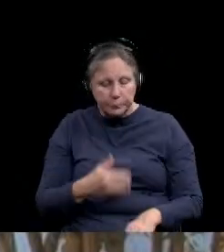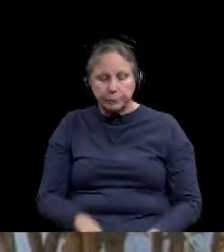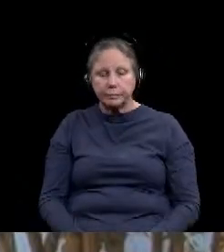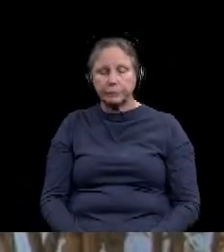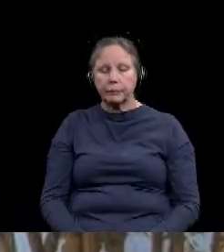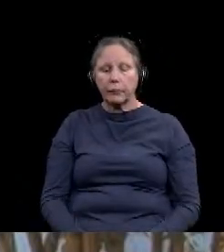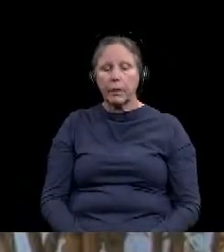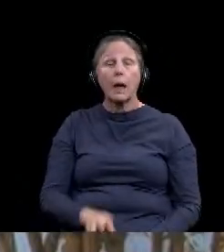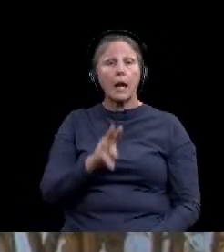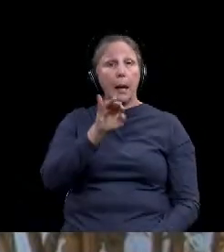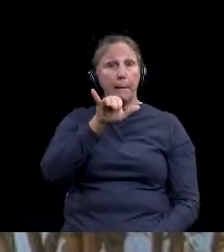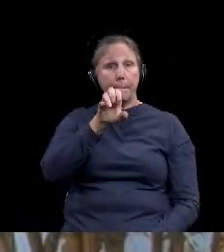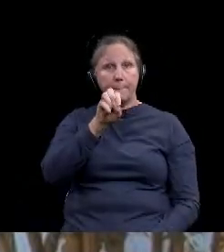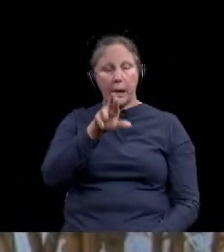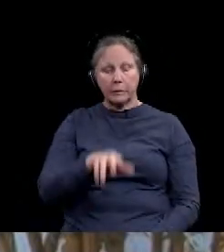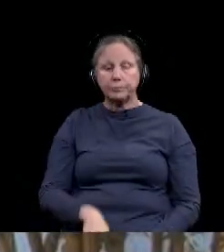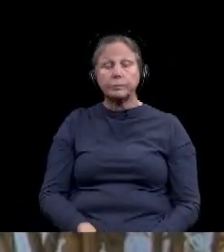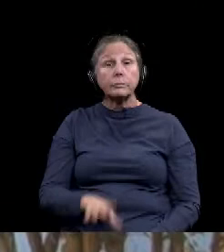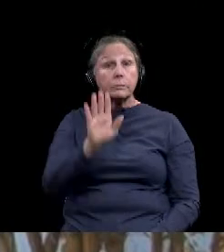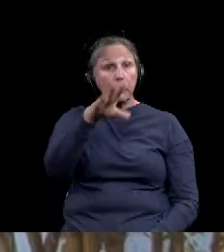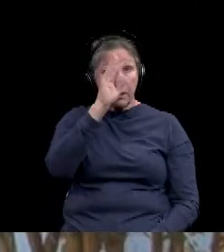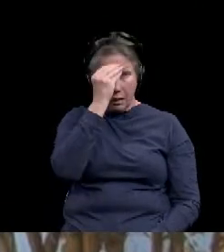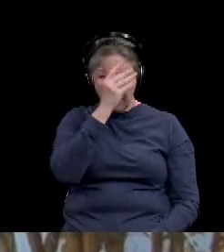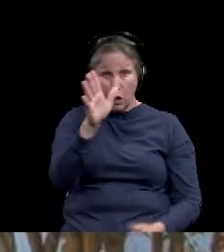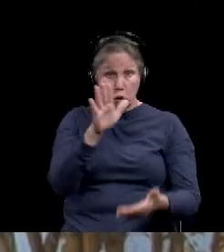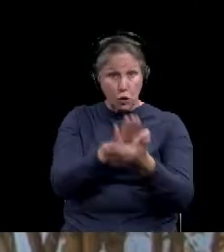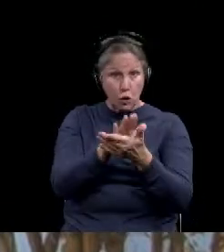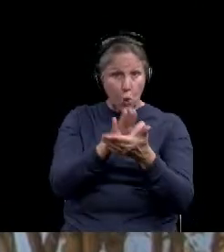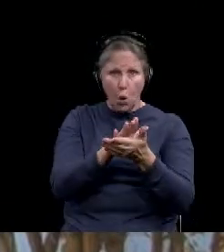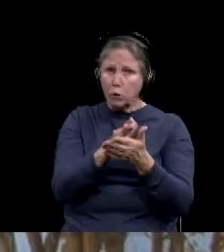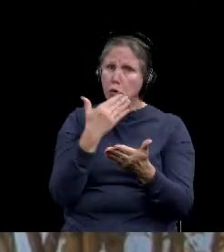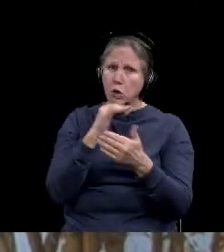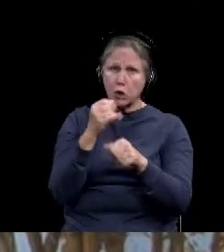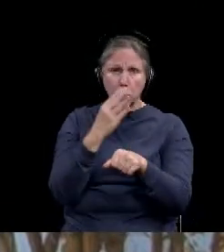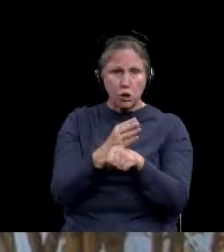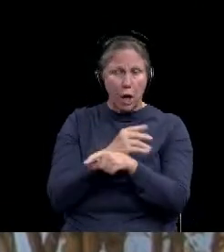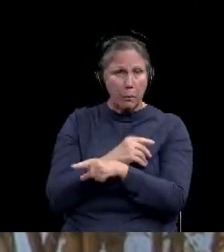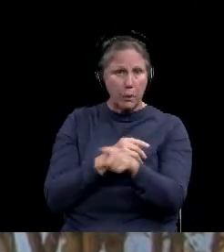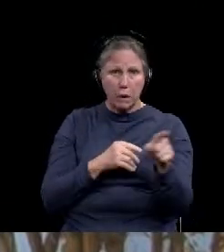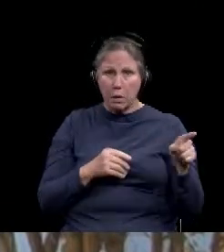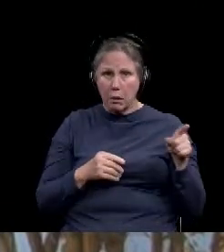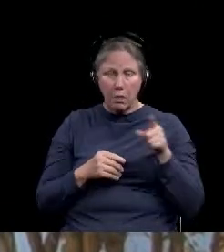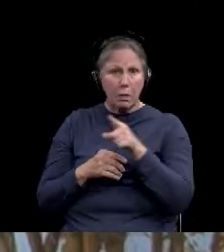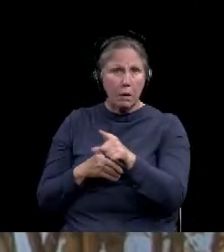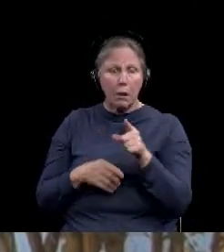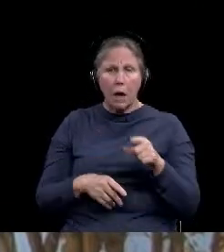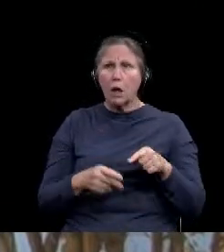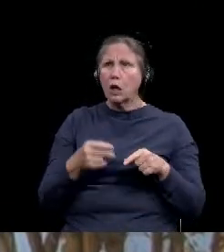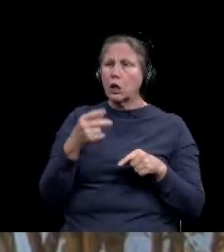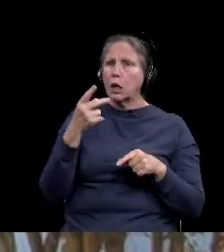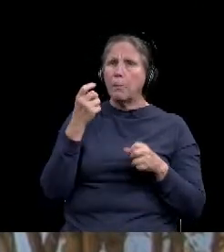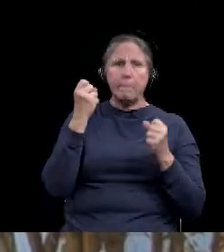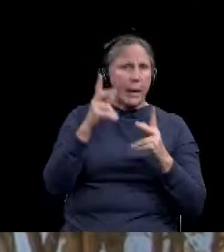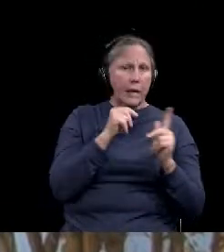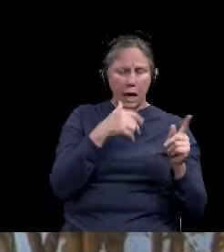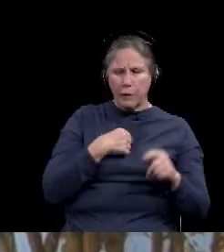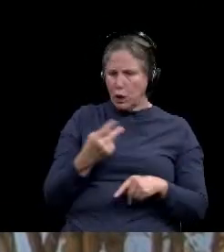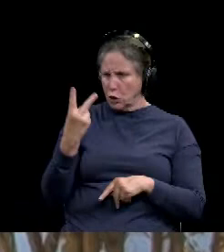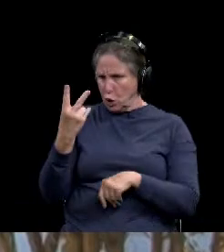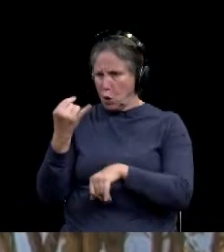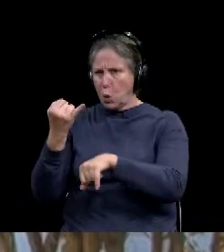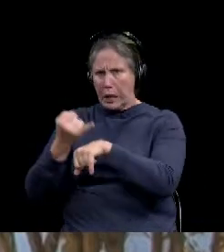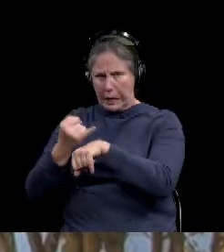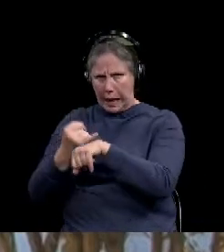I mean, most of, as we know, there's very little spread in the schools themselves. I believe there are two campuses where they've had three students, uh,